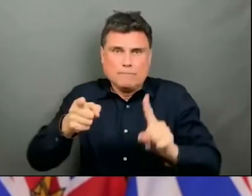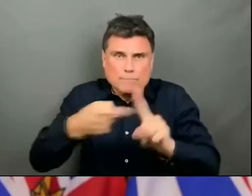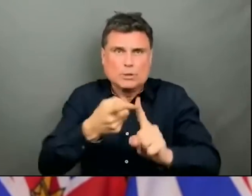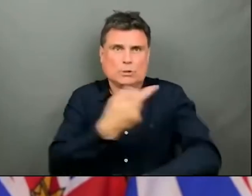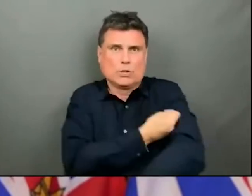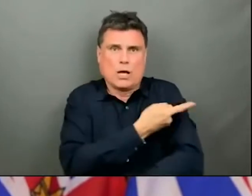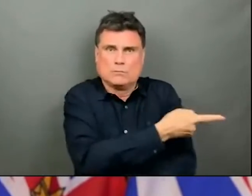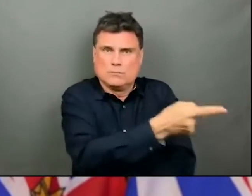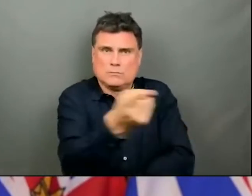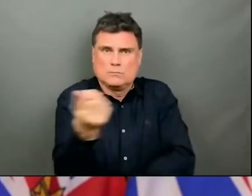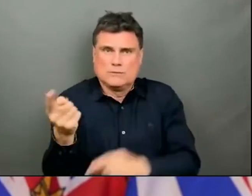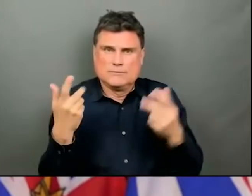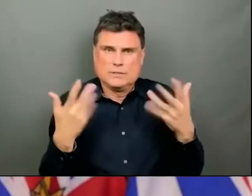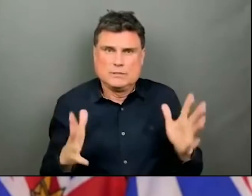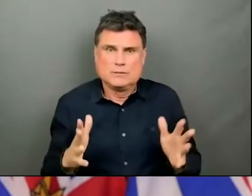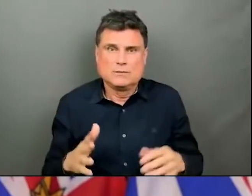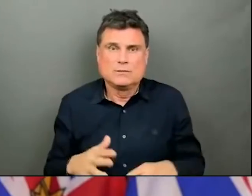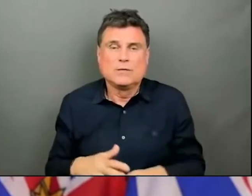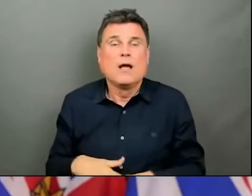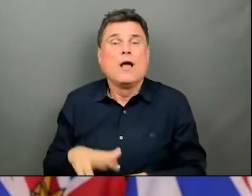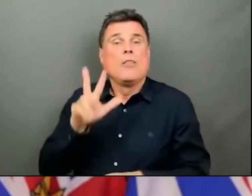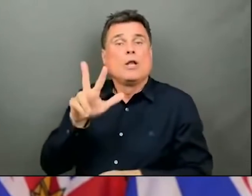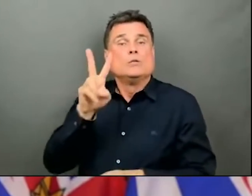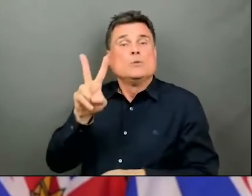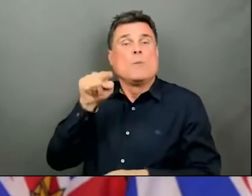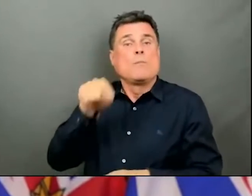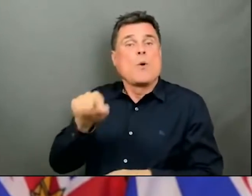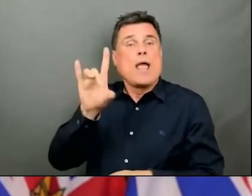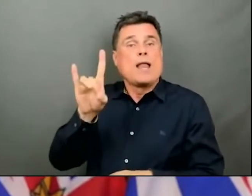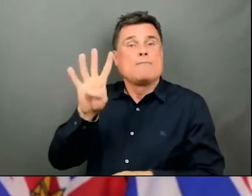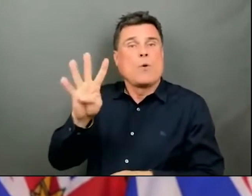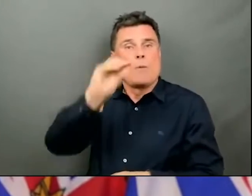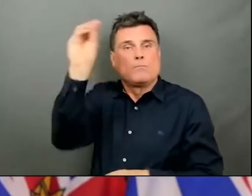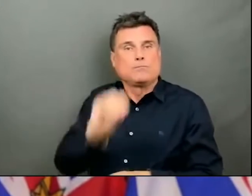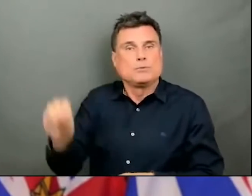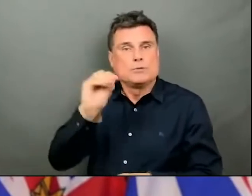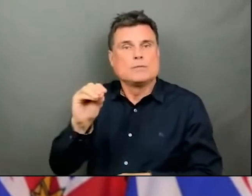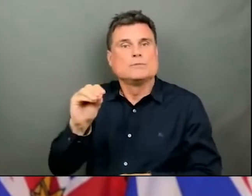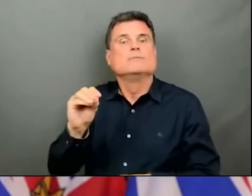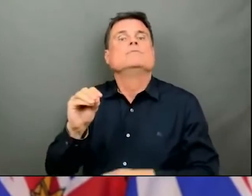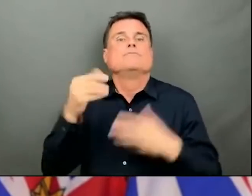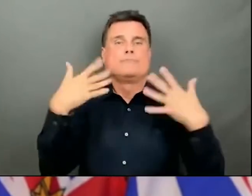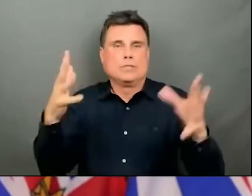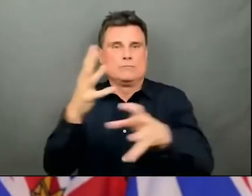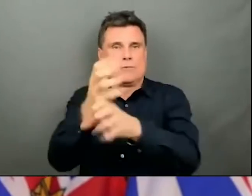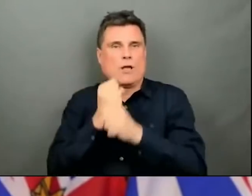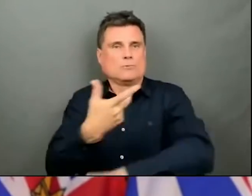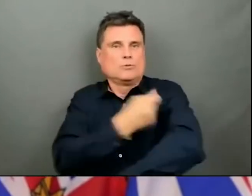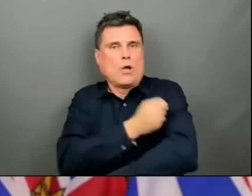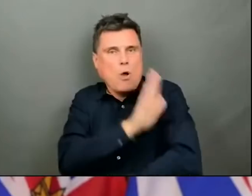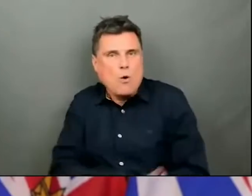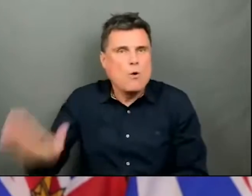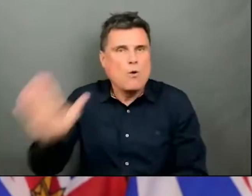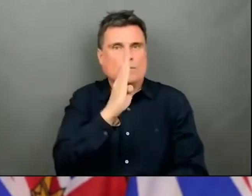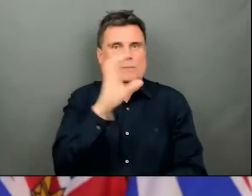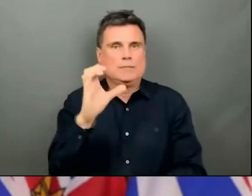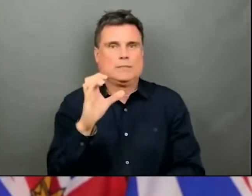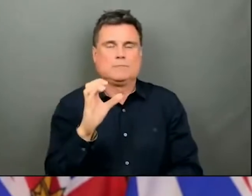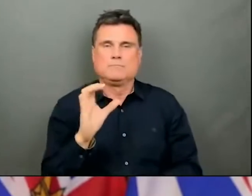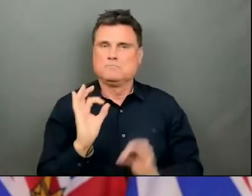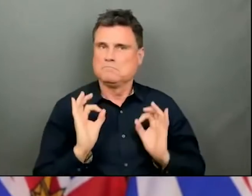32.84% of those eligible to receive the COVID-19 vaccine in BC.